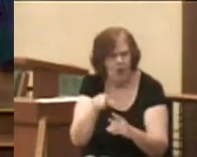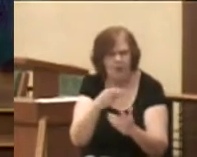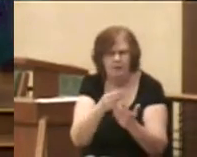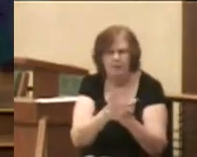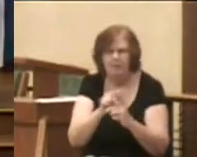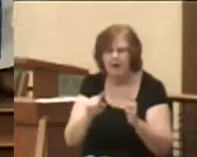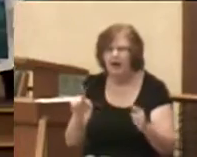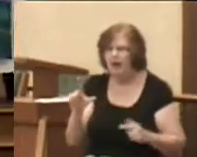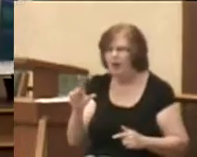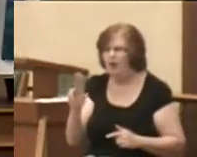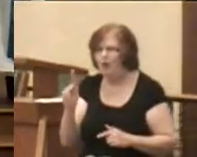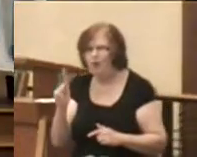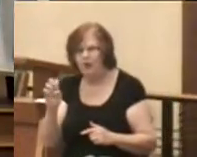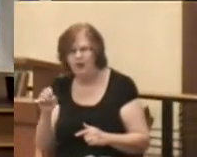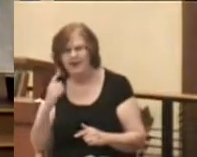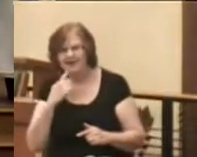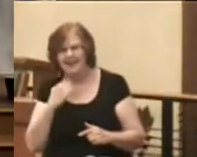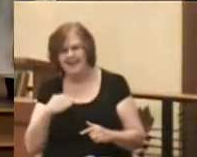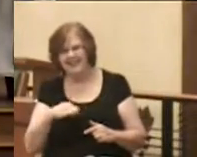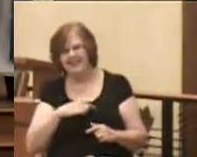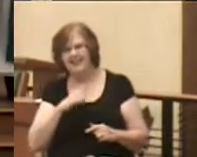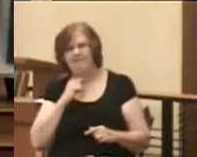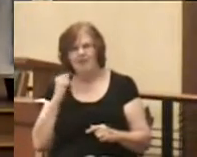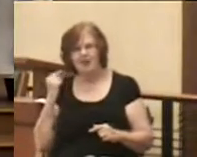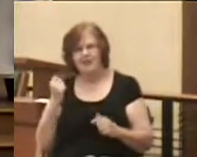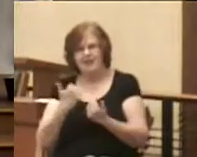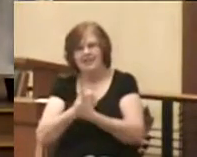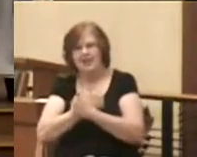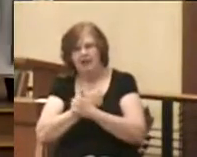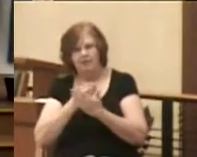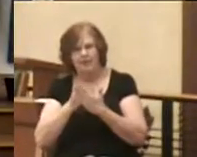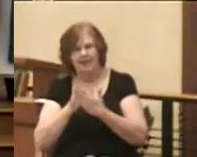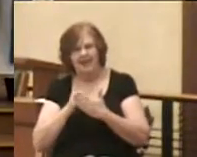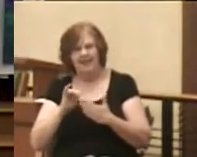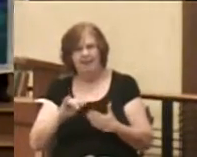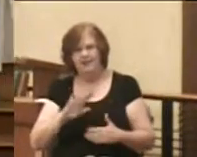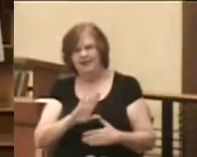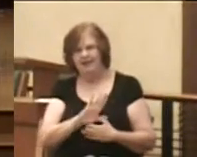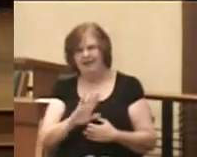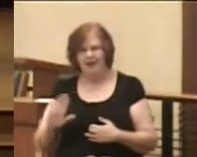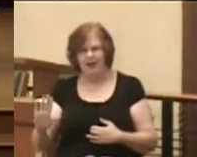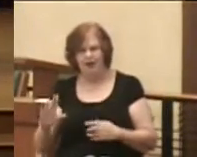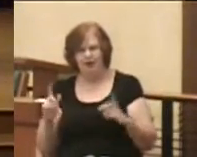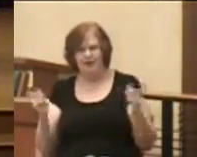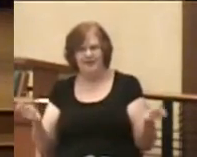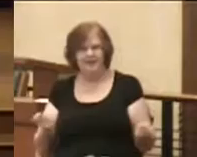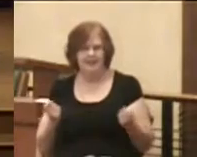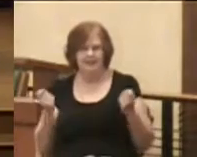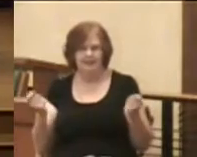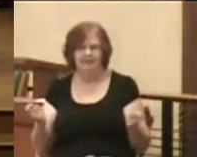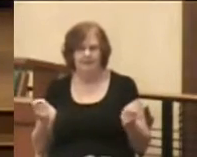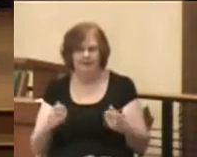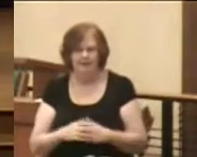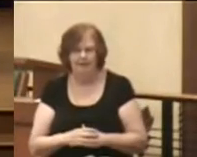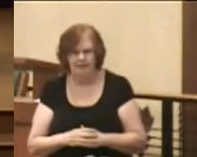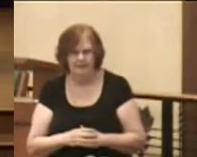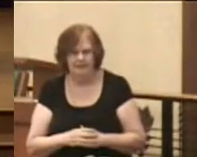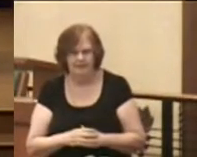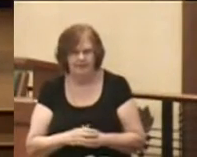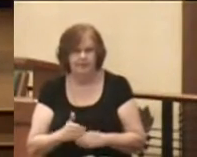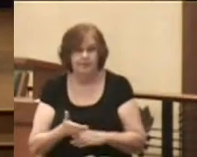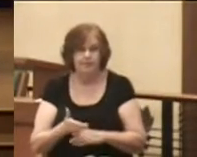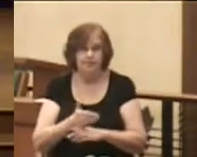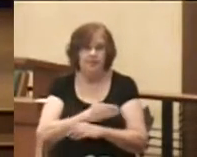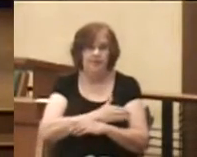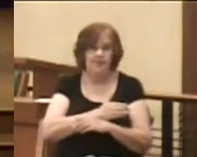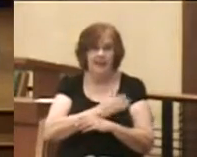tells us that the Pharisees loved the money. That was their sin. A couple of chapters before that, a